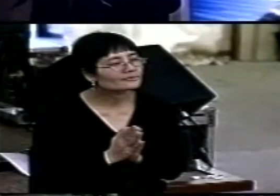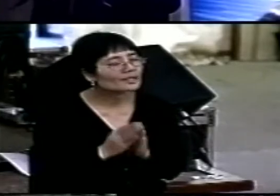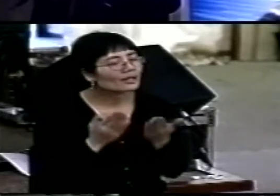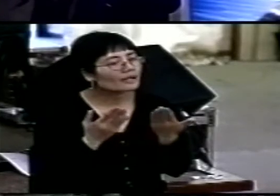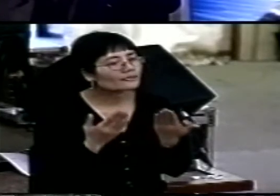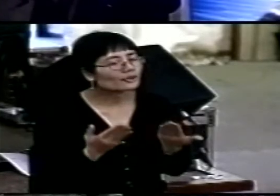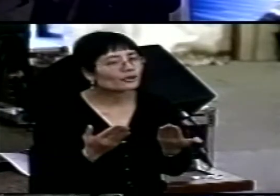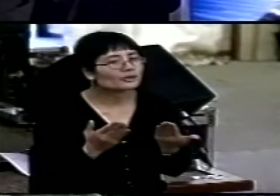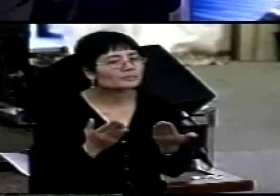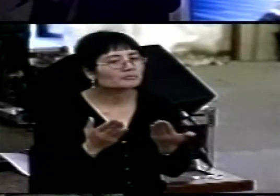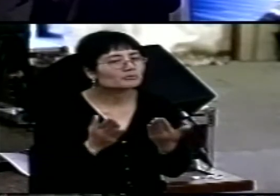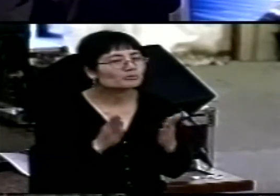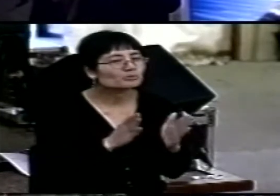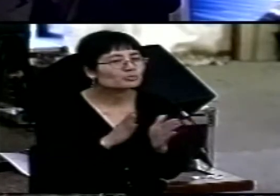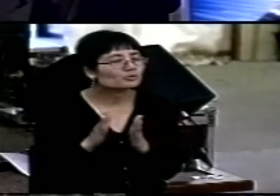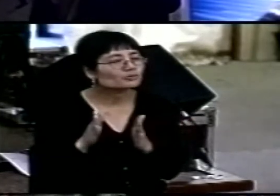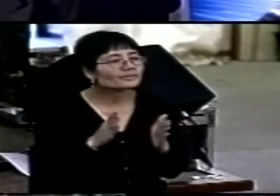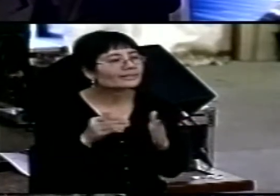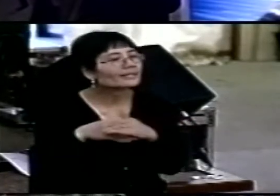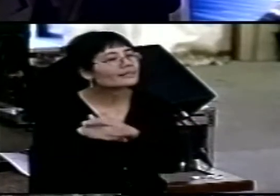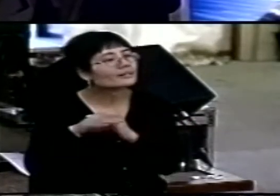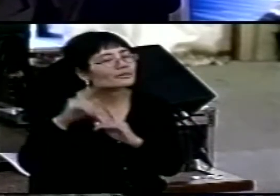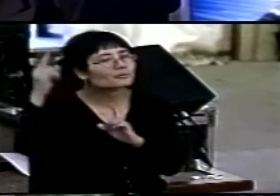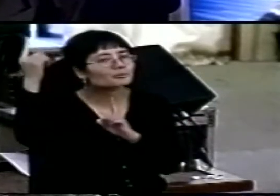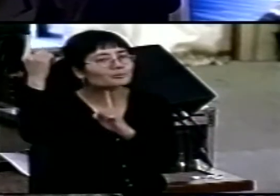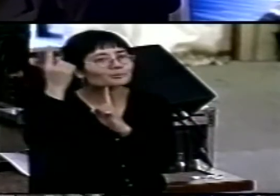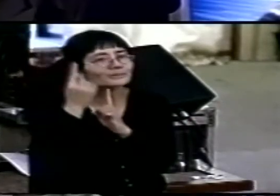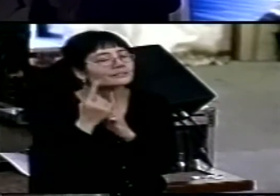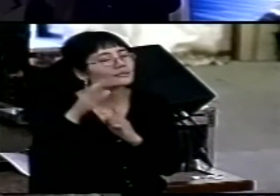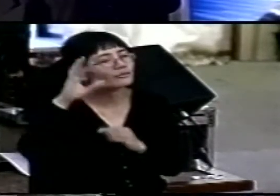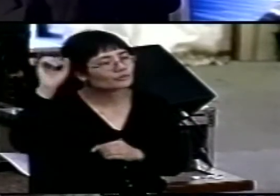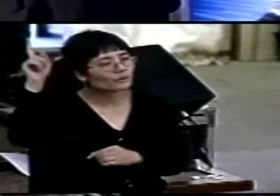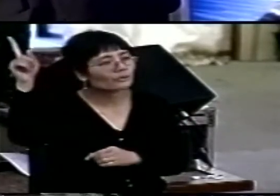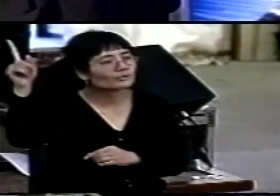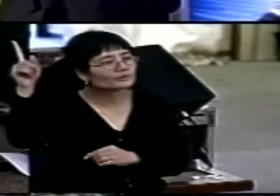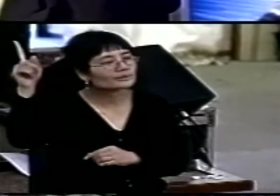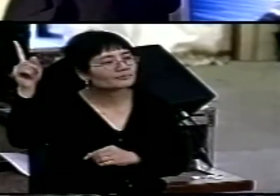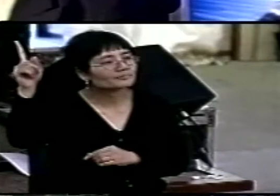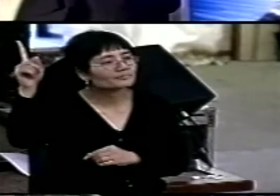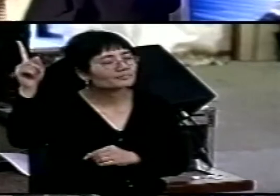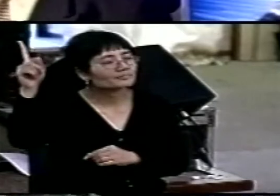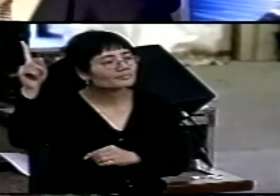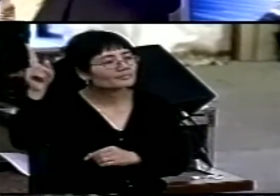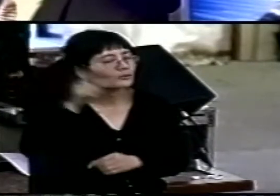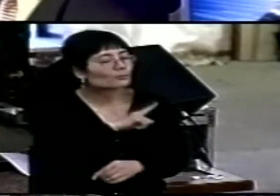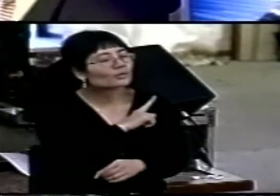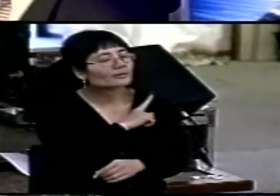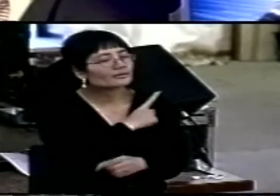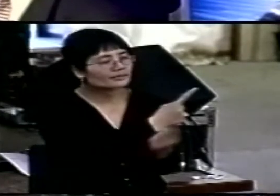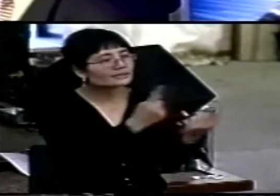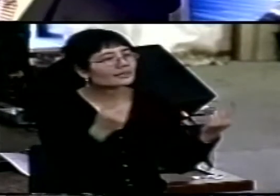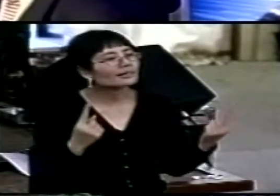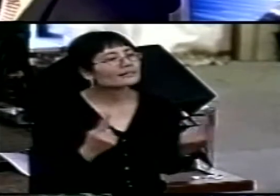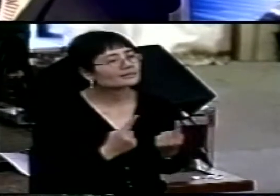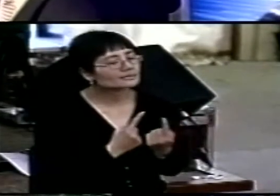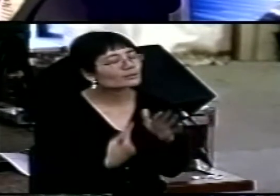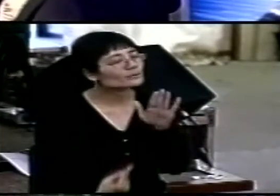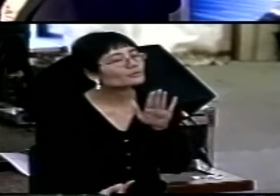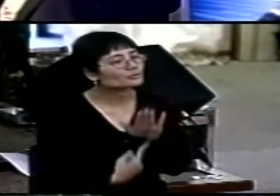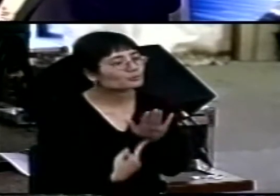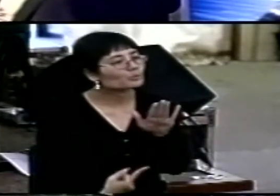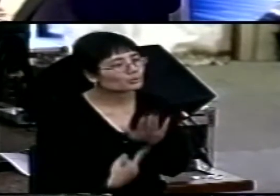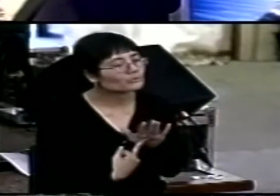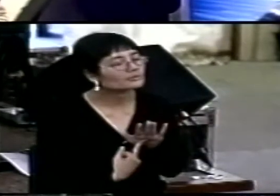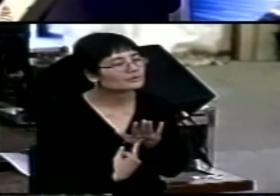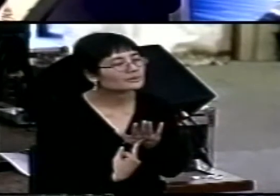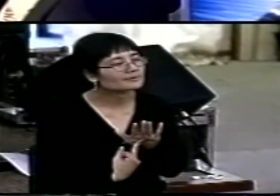in the presence of God on our behalf. And if that's the case, then it's got to be important, and it must